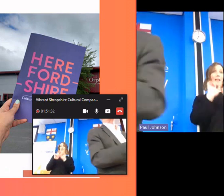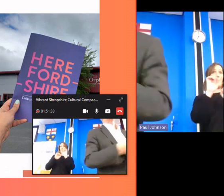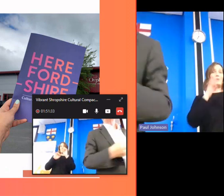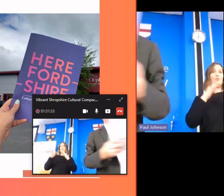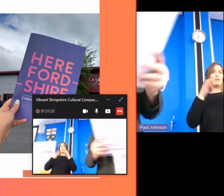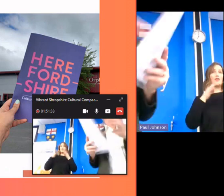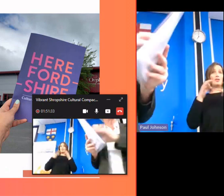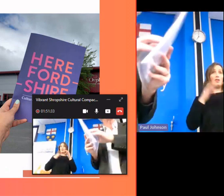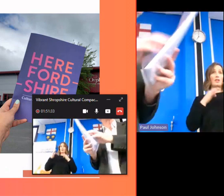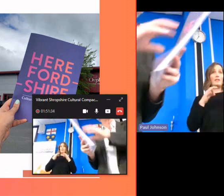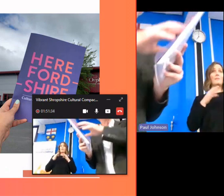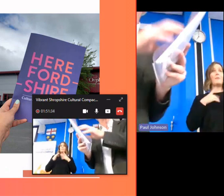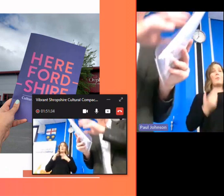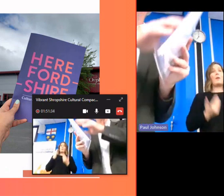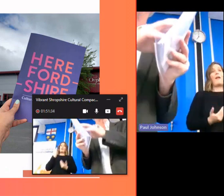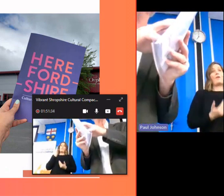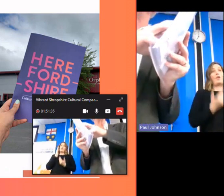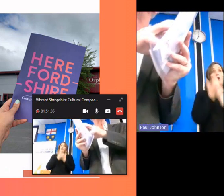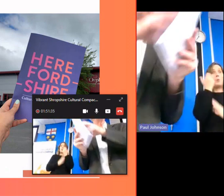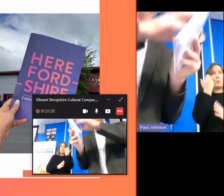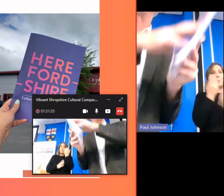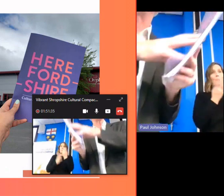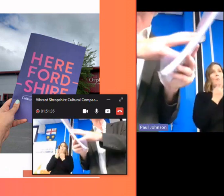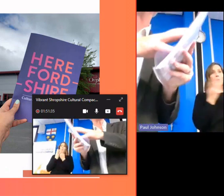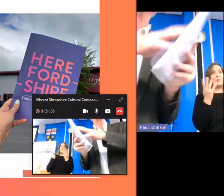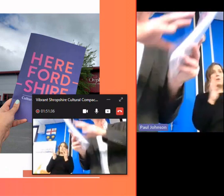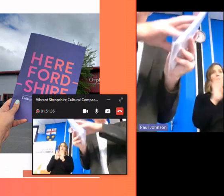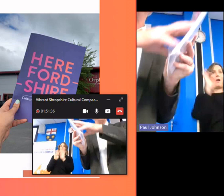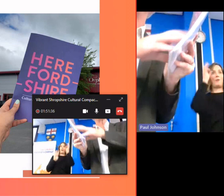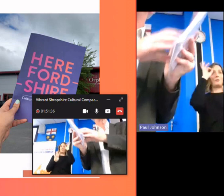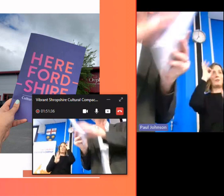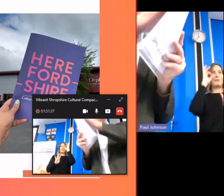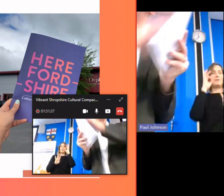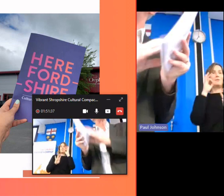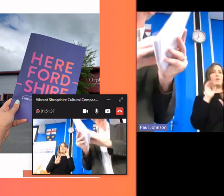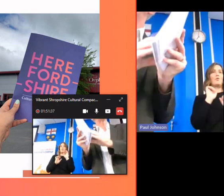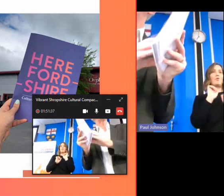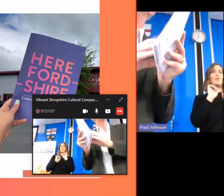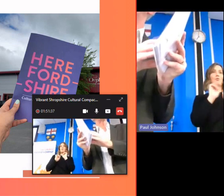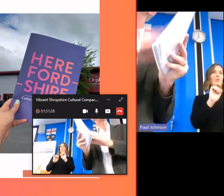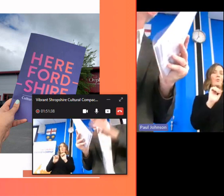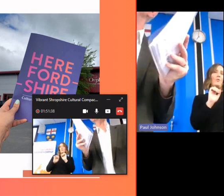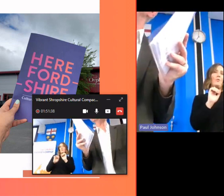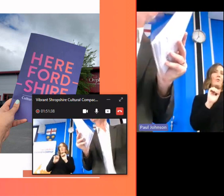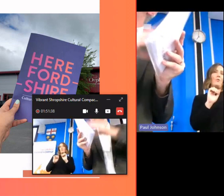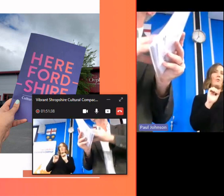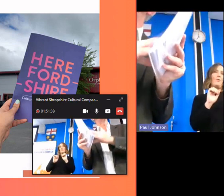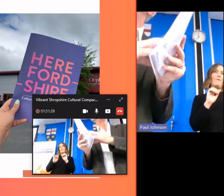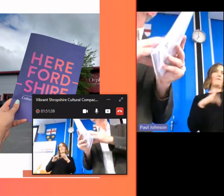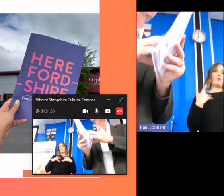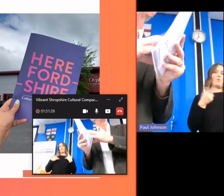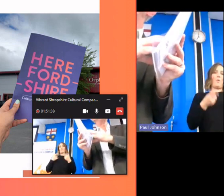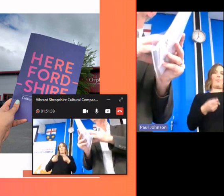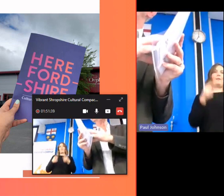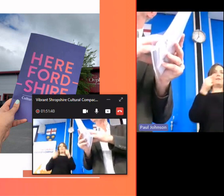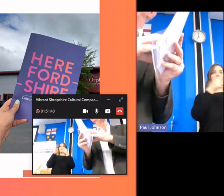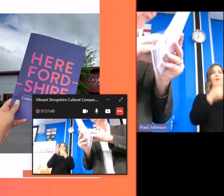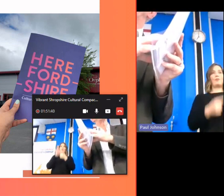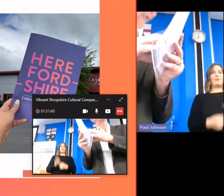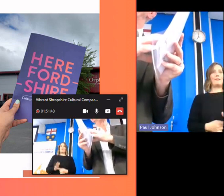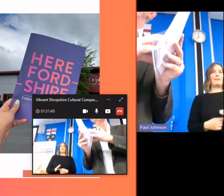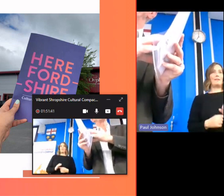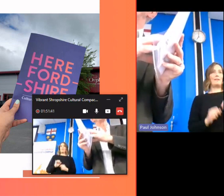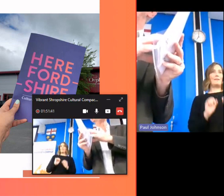adopted but we are now saying how do you as a council interpret these priorities and what is your where are